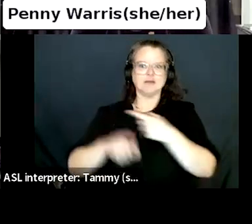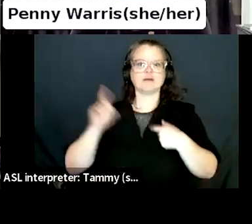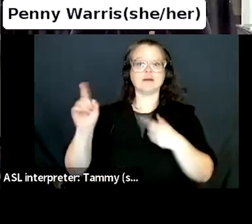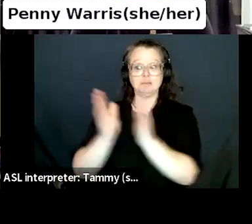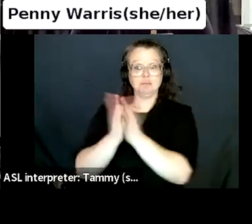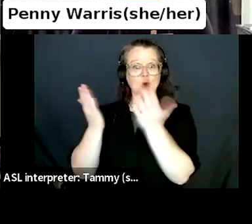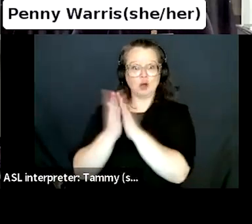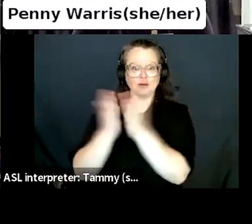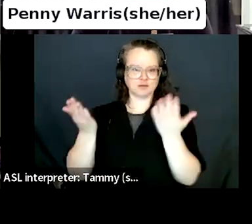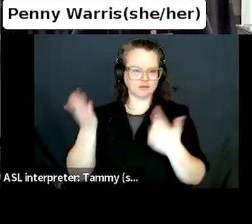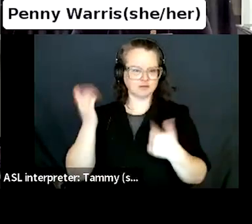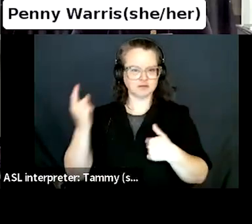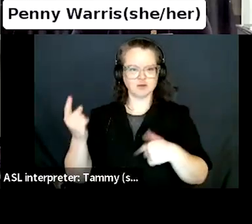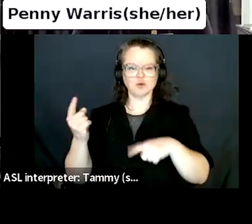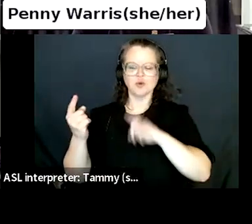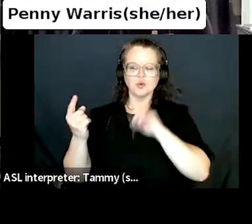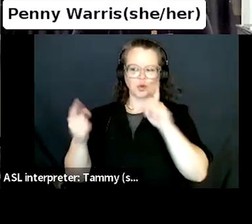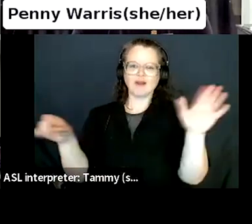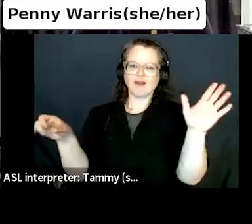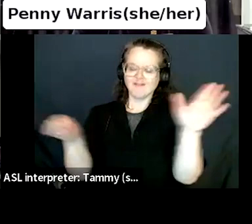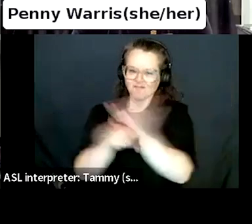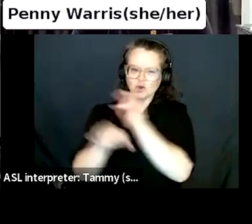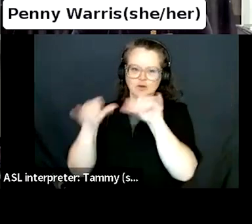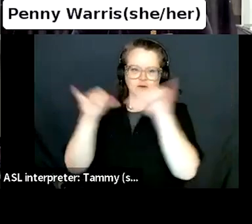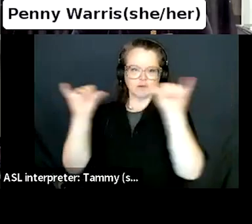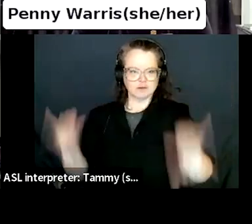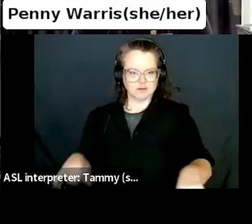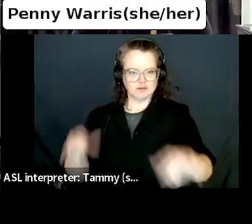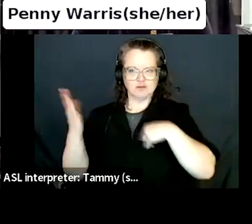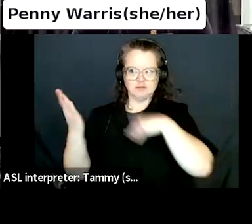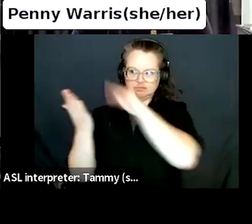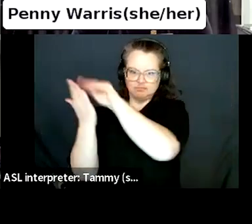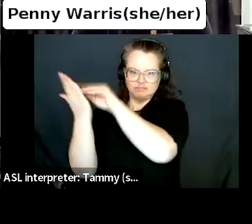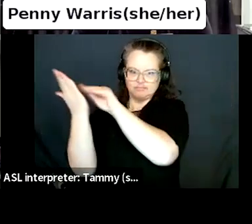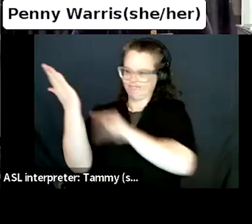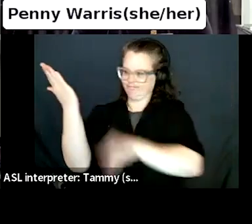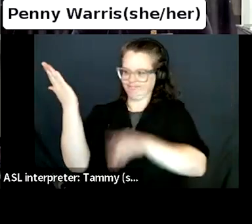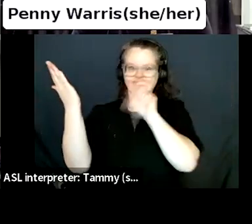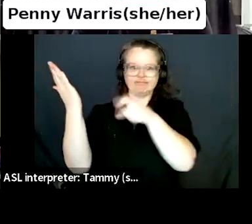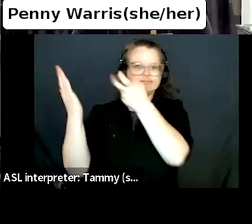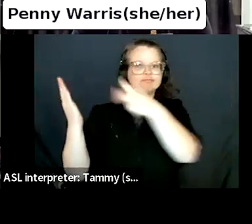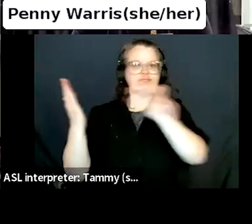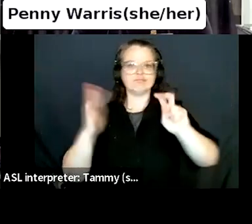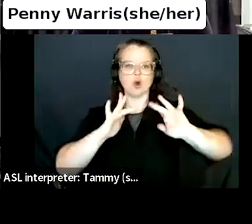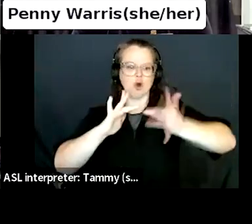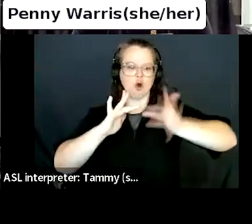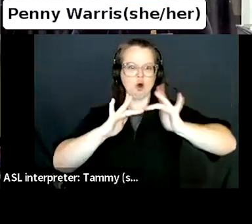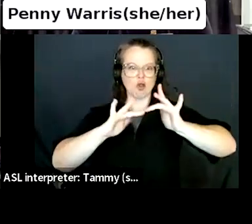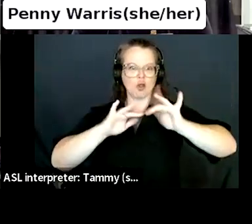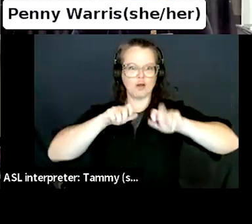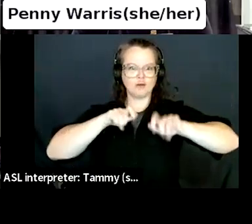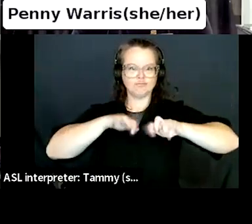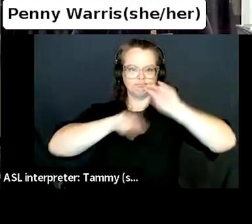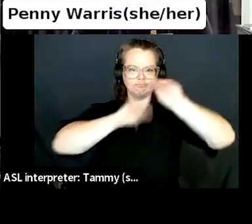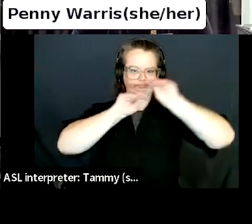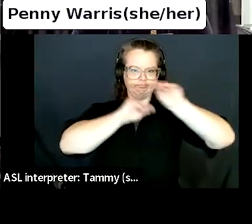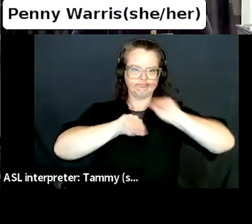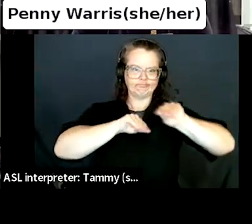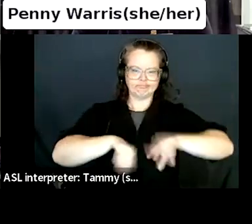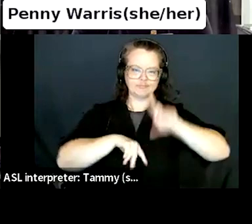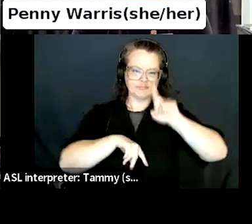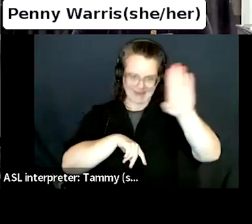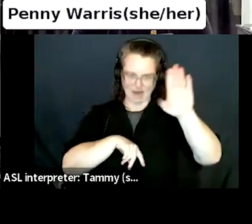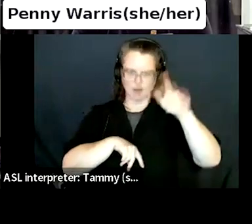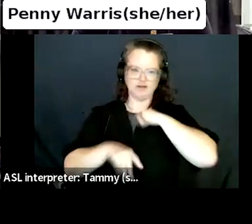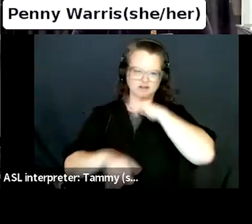booksellers at the time. And they really encouraged us to develop skills and advance and climb the